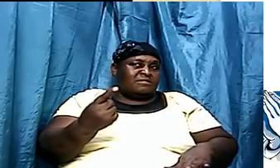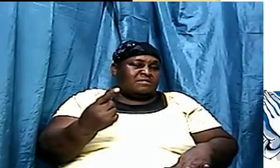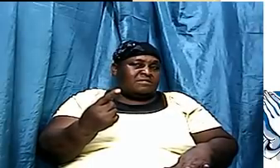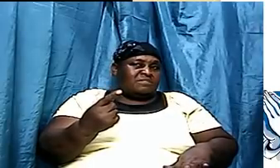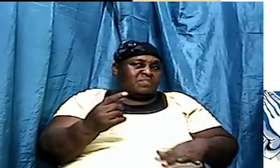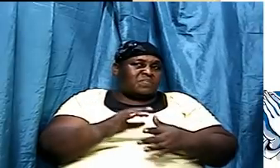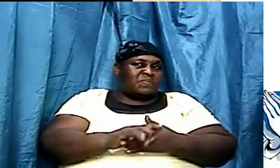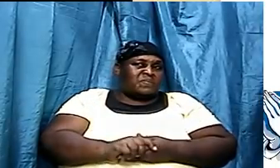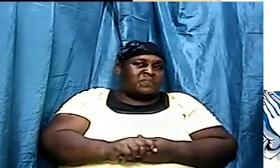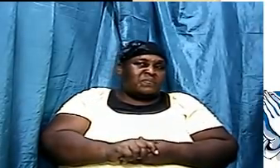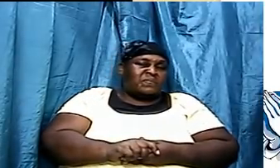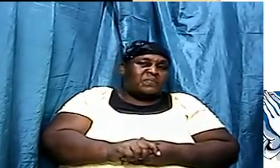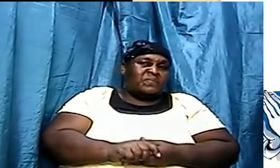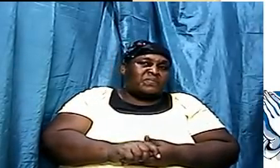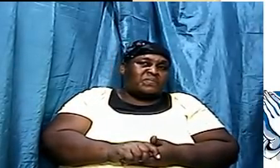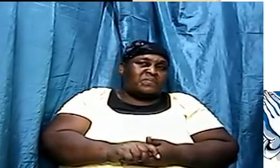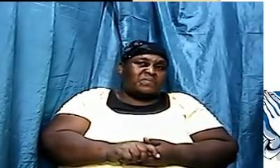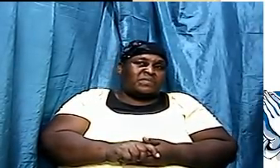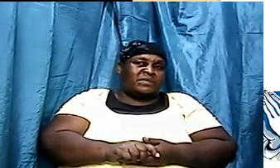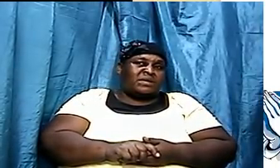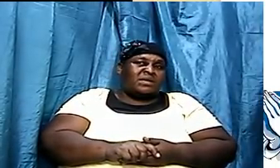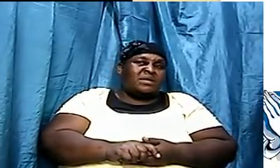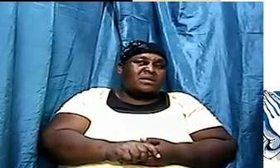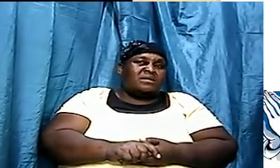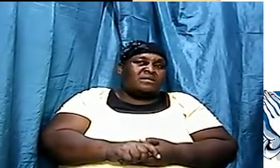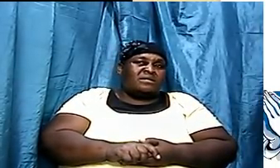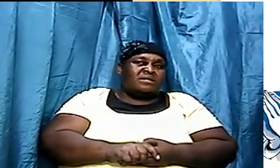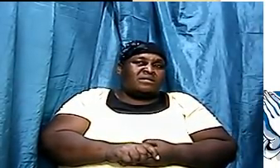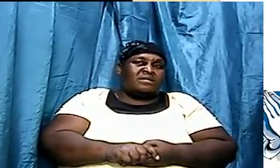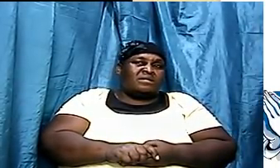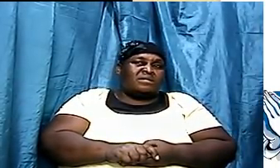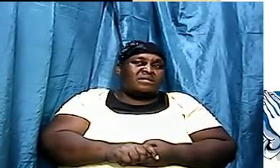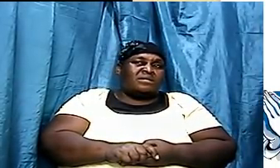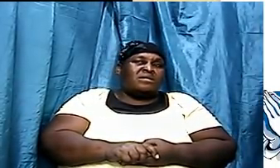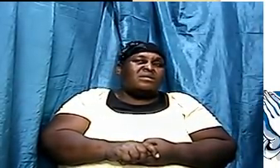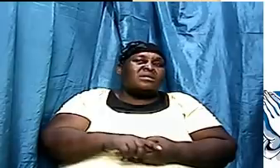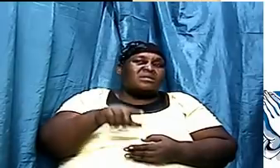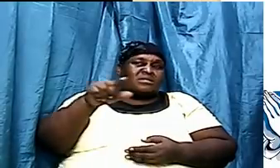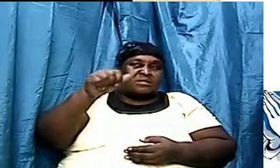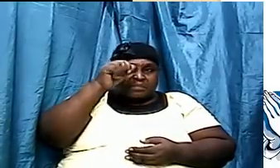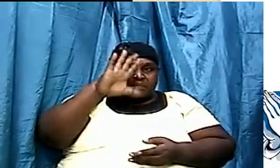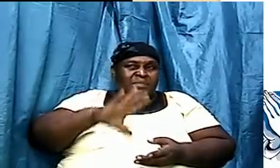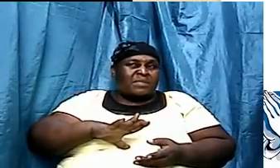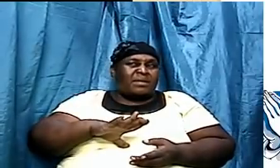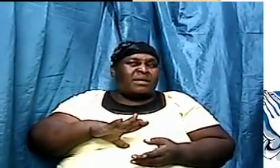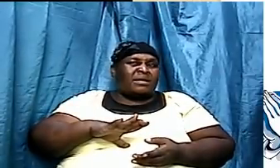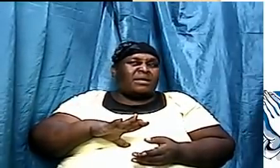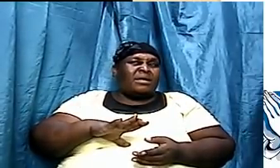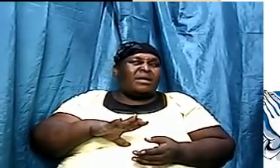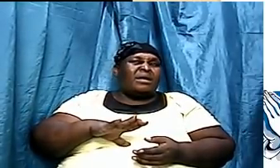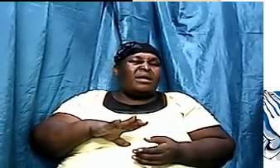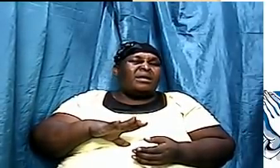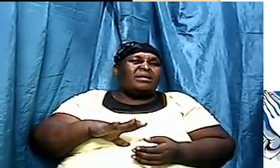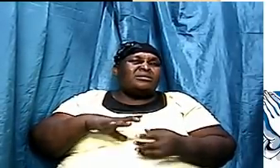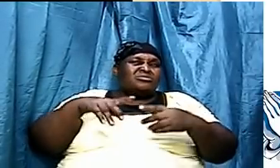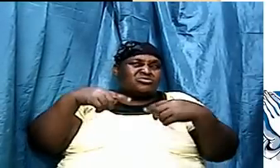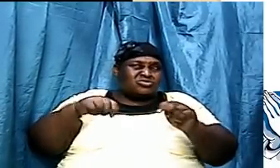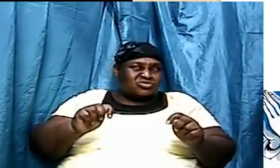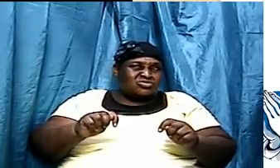2011. He said, and here is he trying to make a mockery of the scriptures.